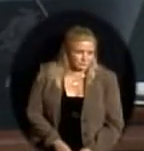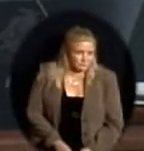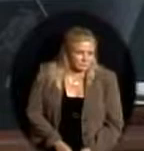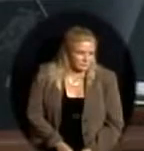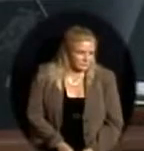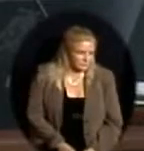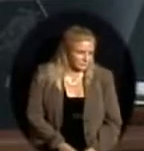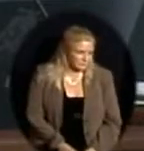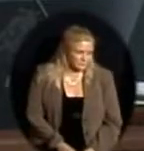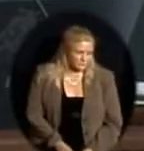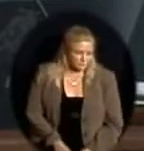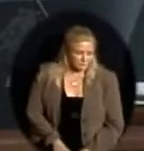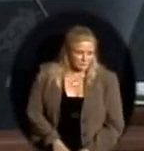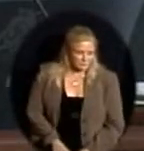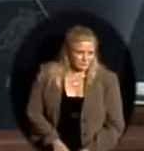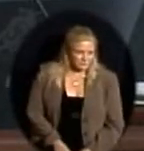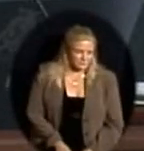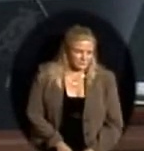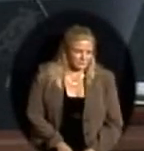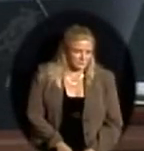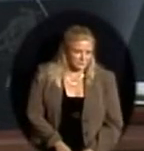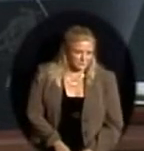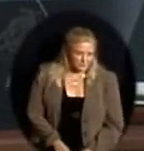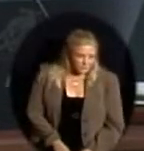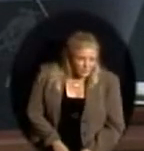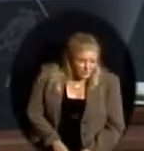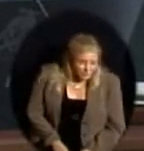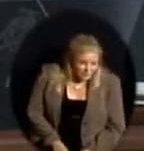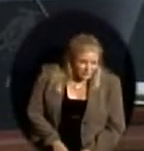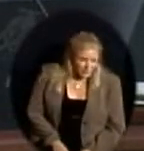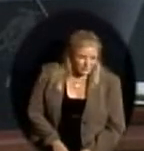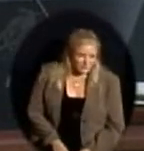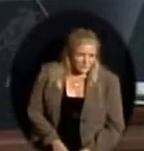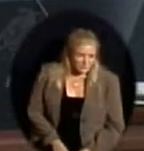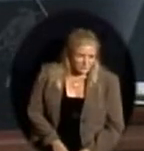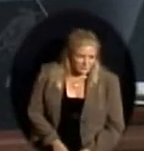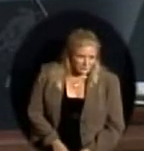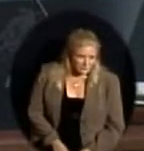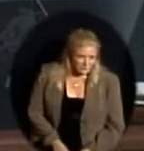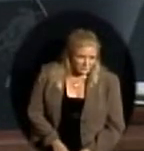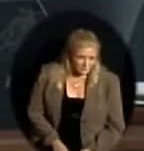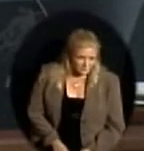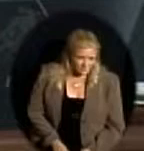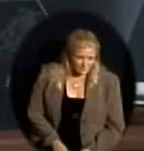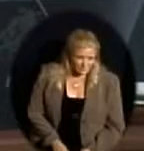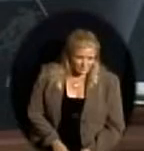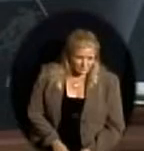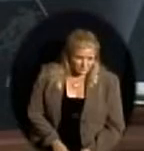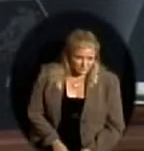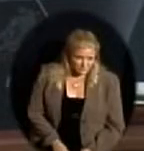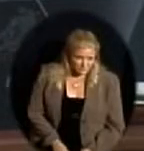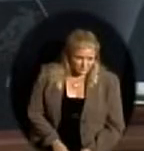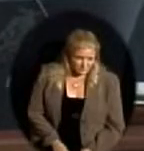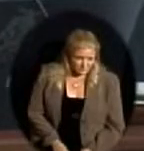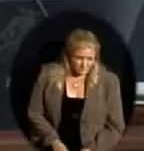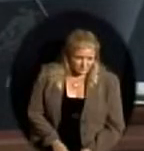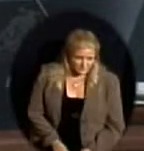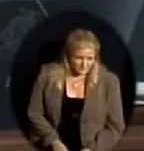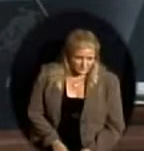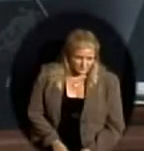would just continue to suggest that we advocate with our federal folks. In particular, we begin to work even more intentionally with our